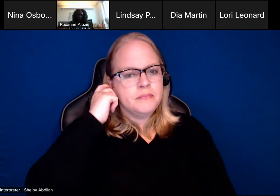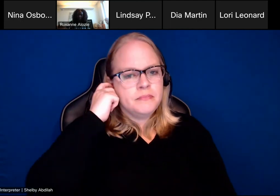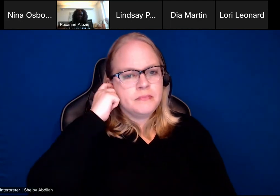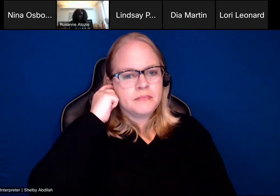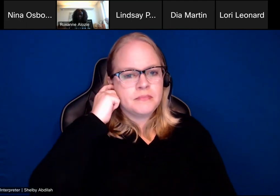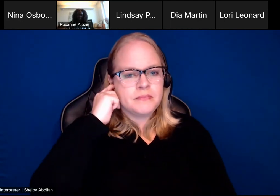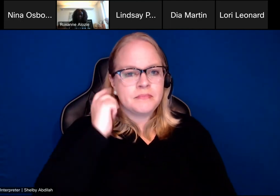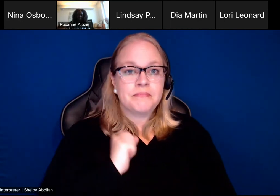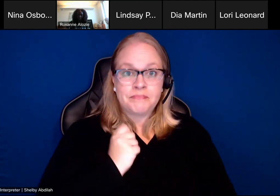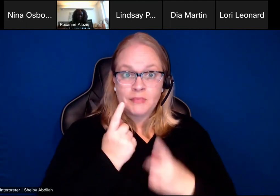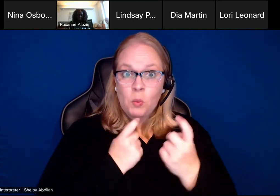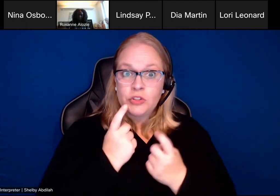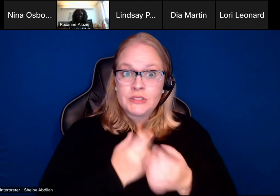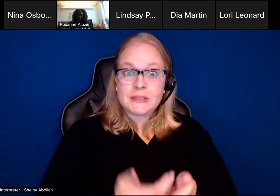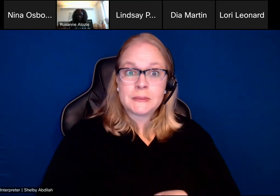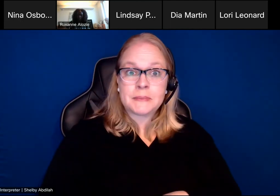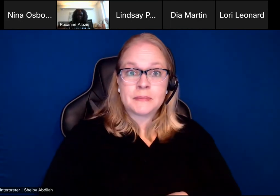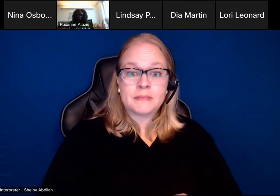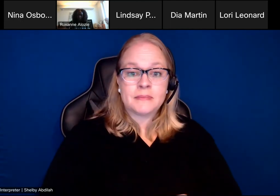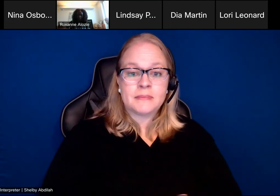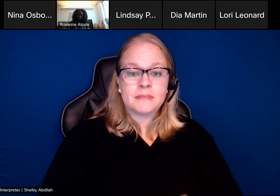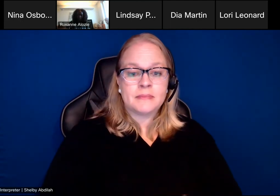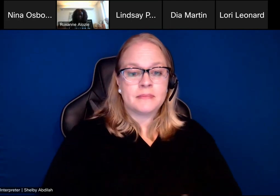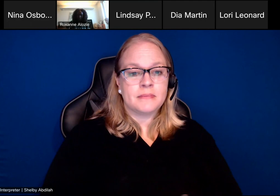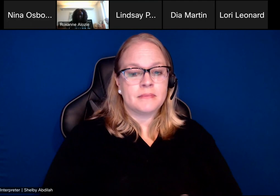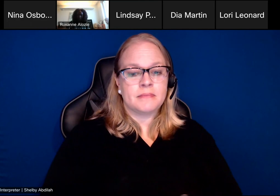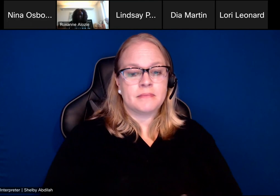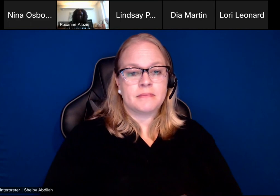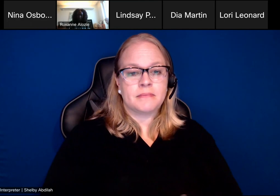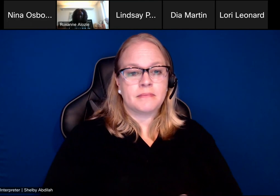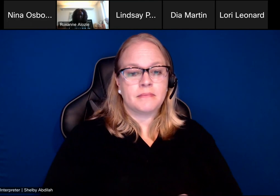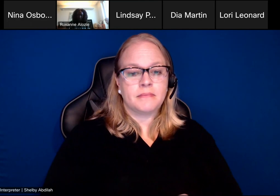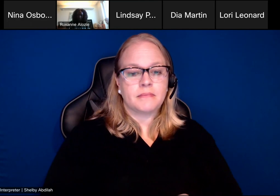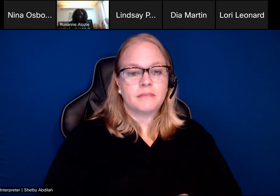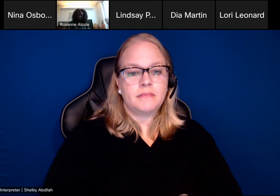The questions that you see here.